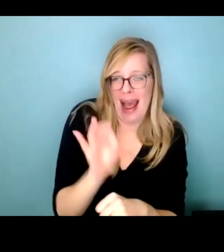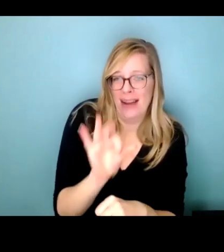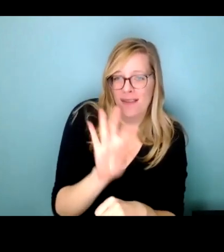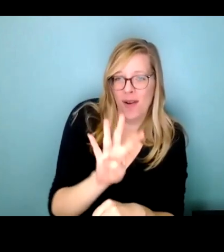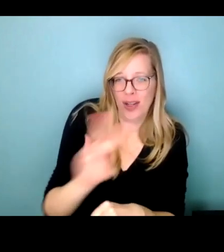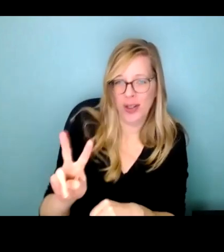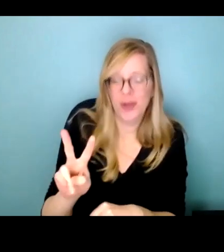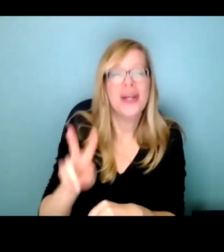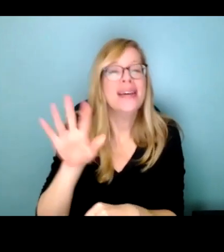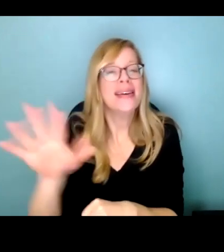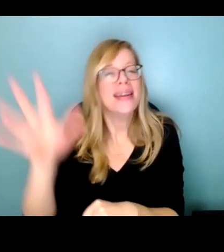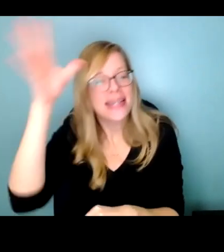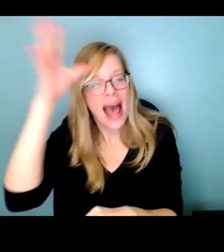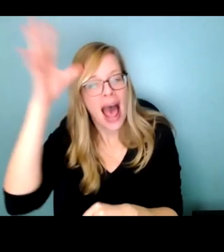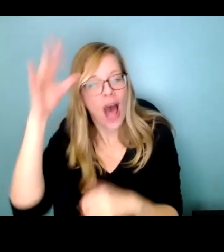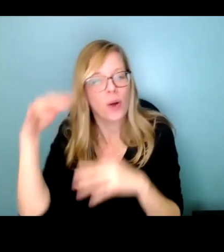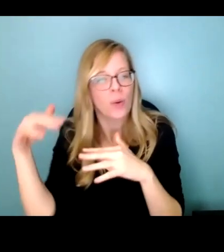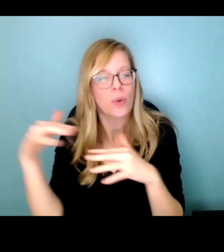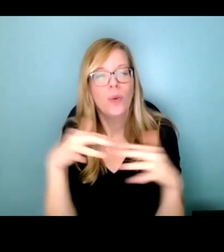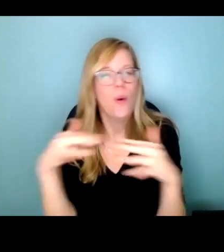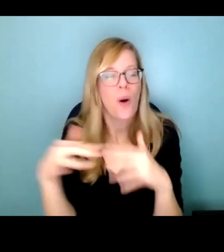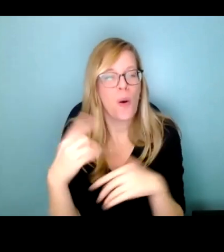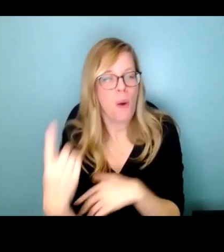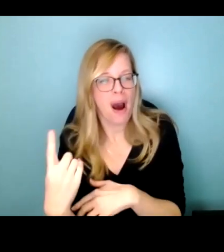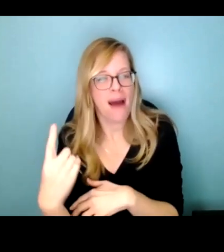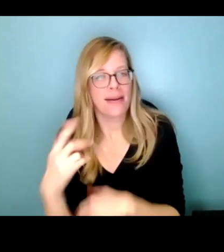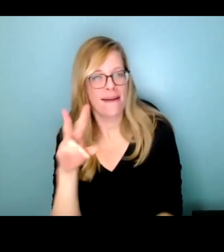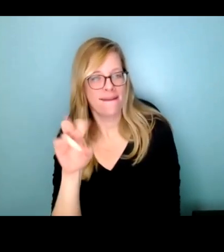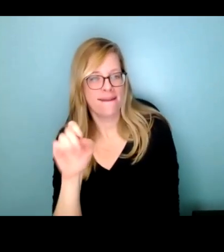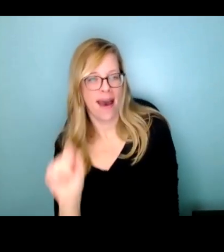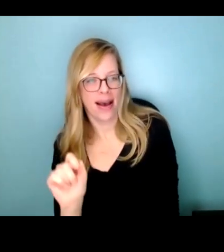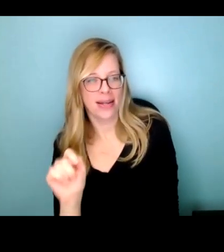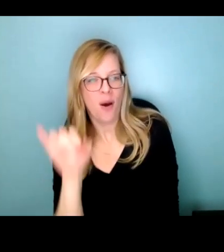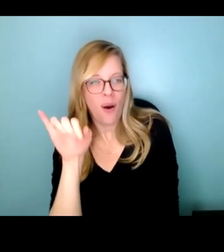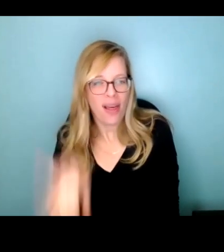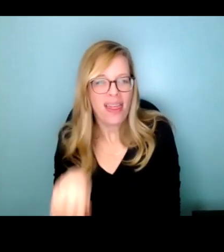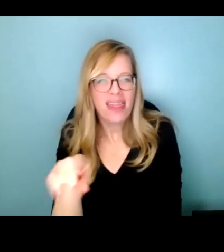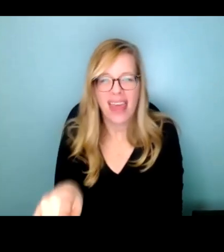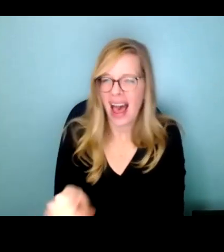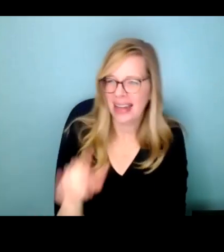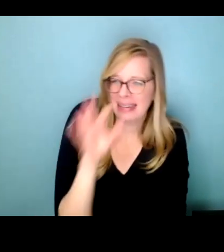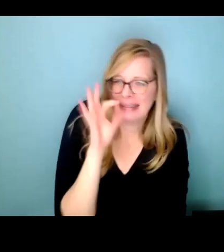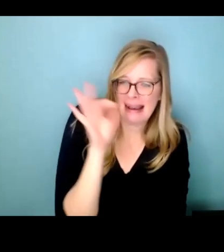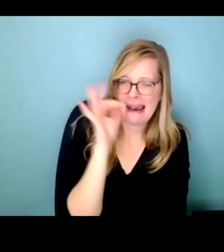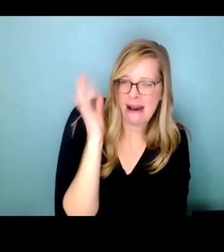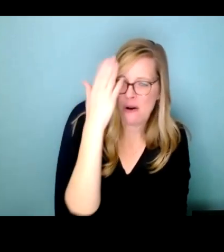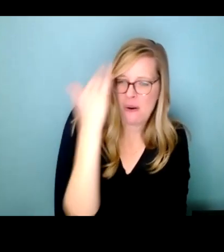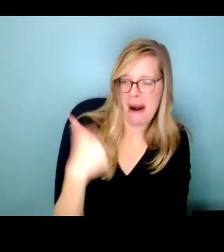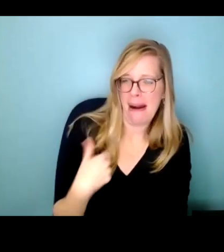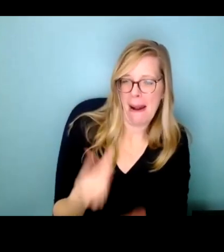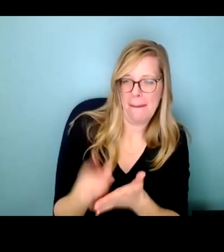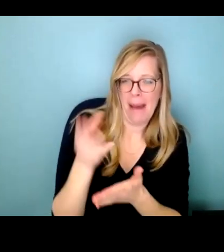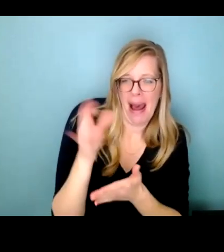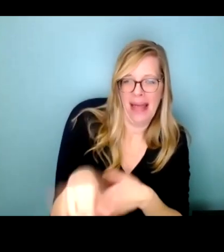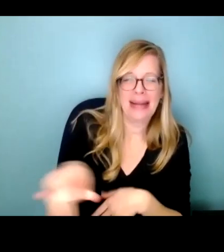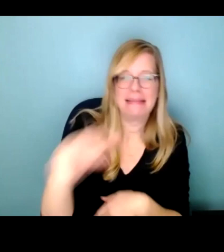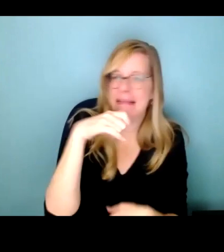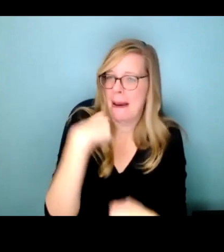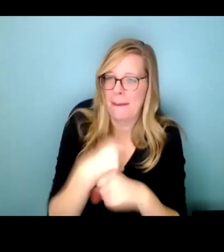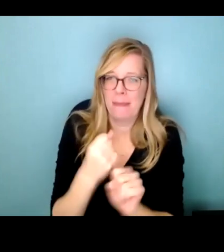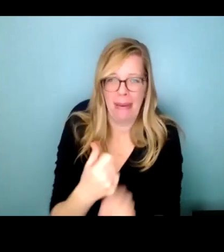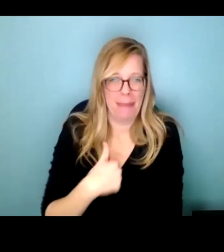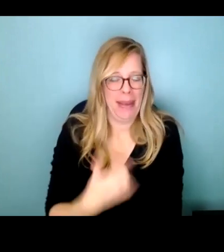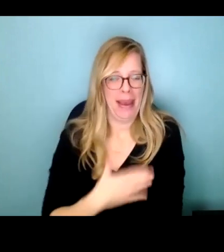veteran or that sinister cat why did i buy that i was right she didn't make me happy